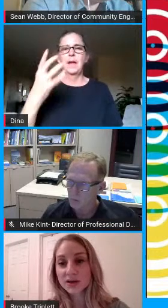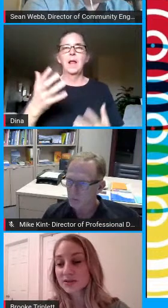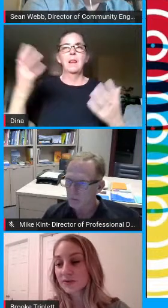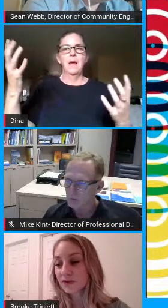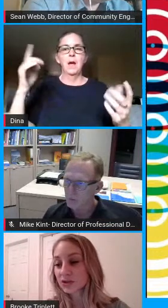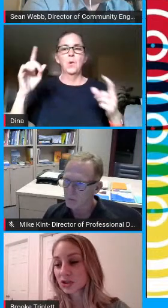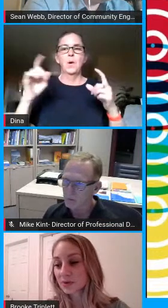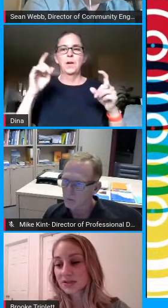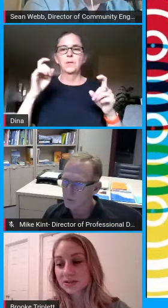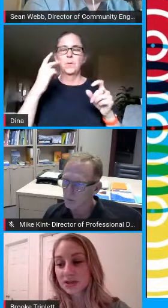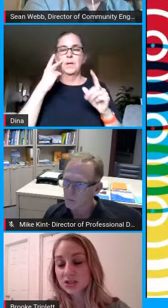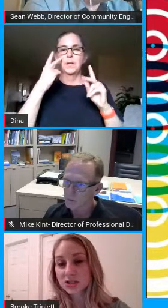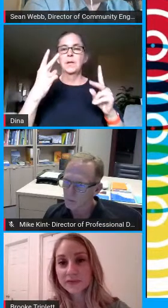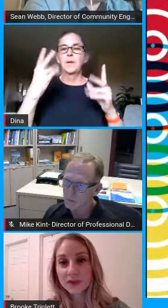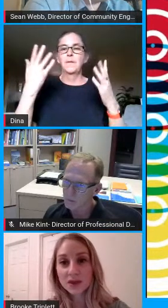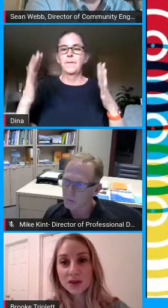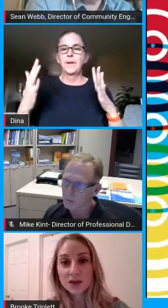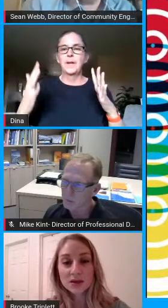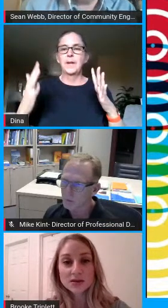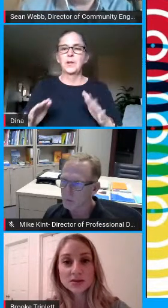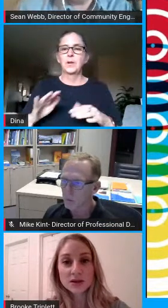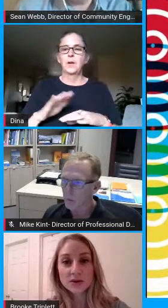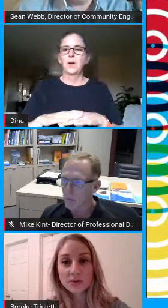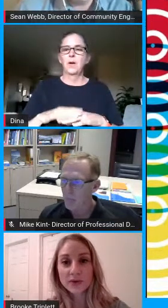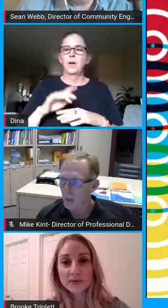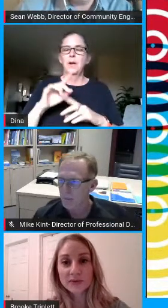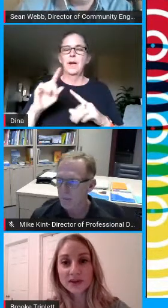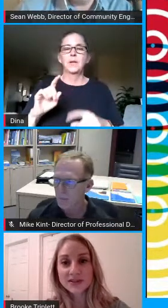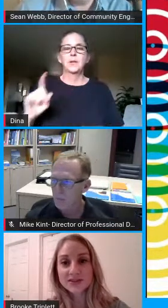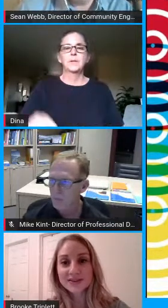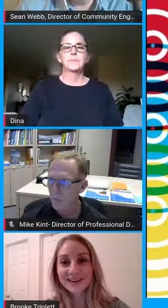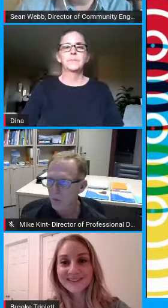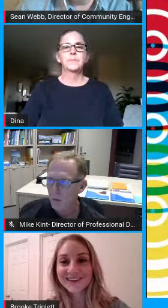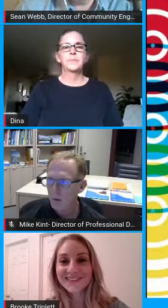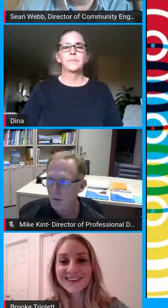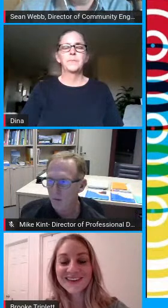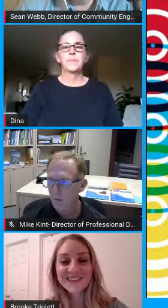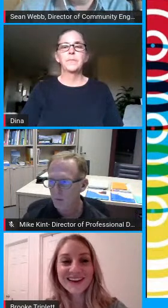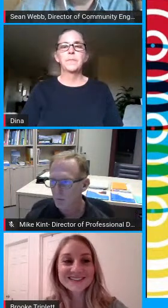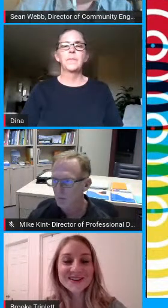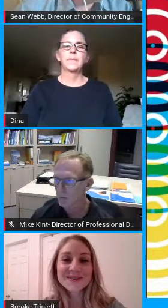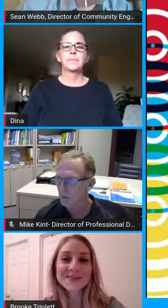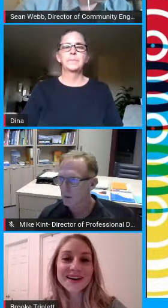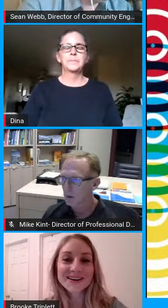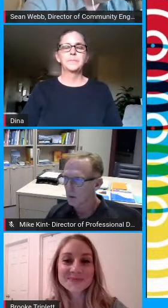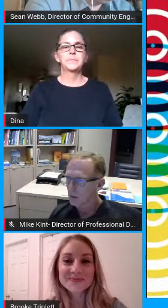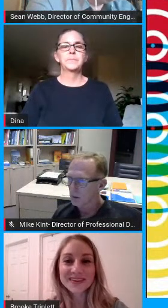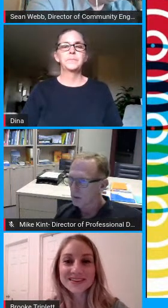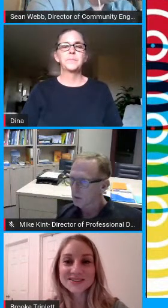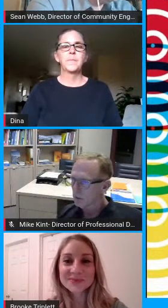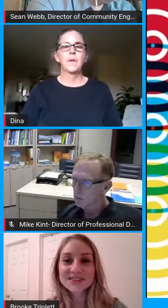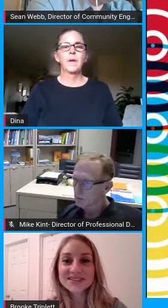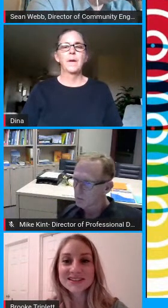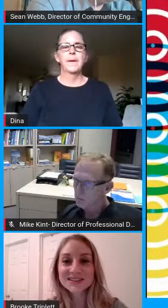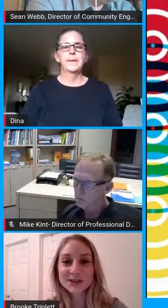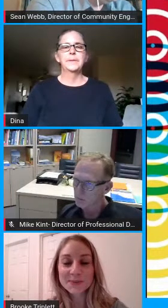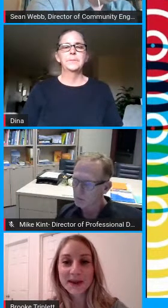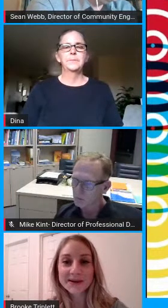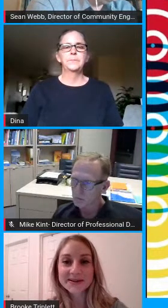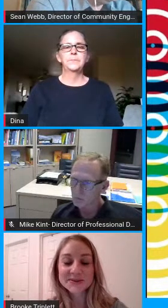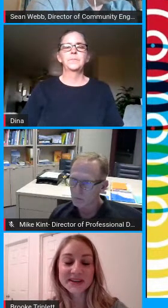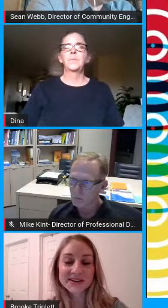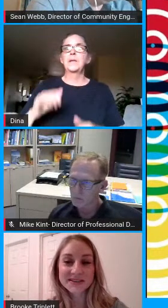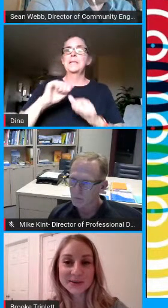be answered as we finish our presentation so if we can there we go all right so um these are some distance